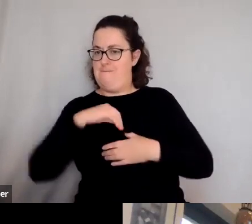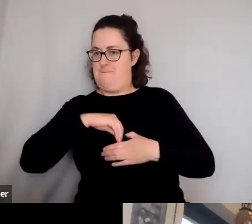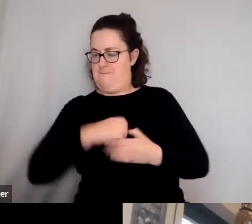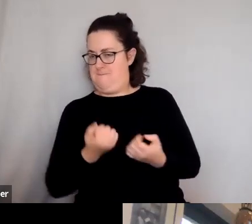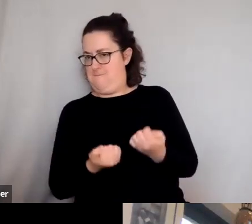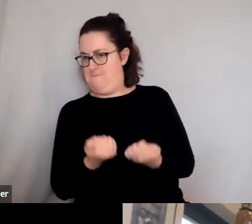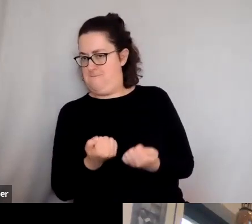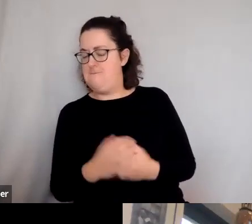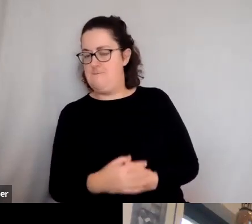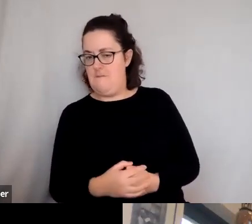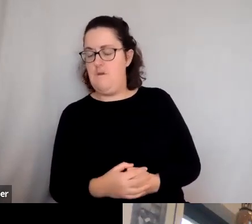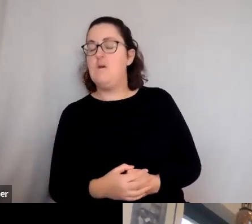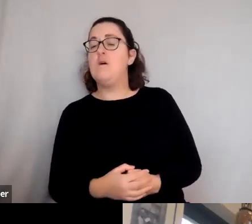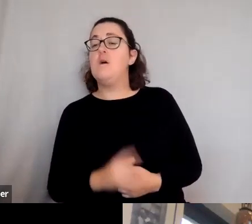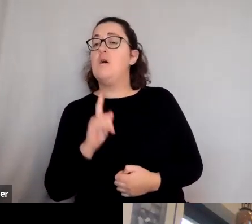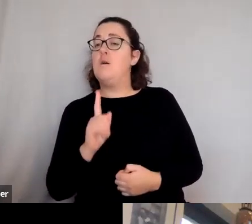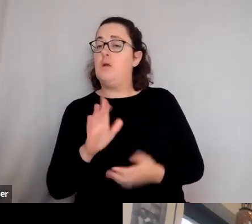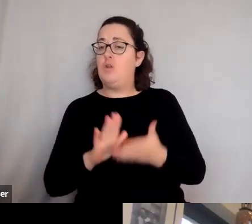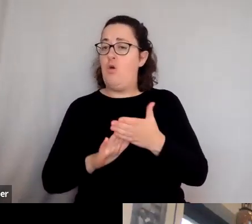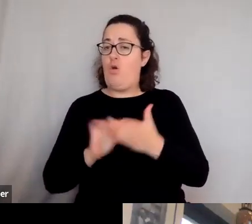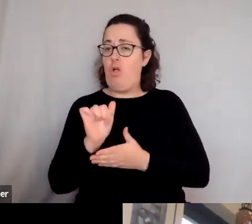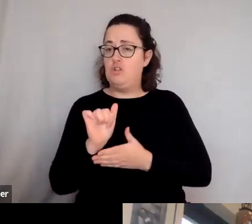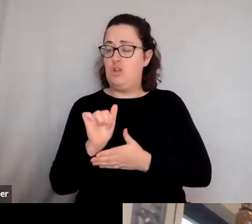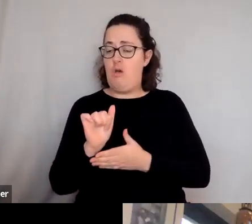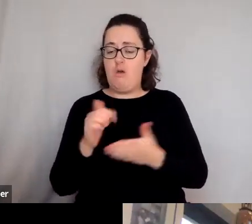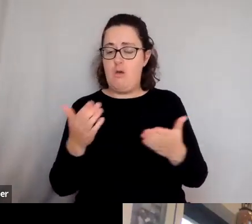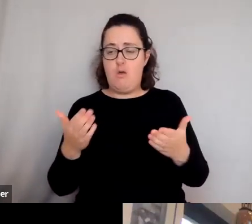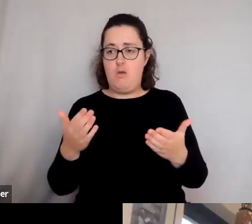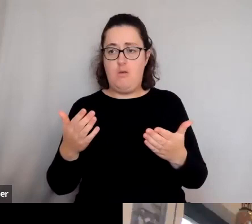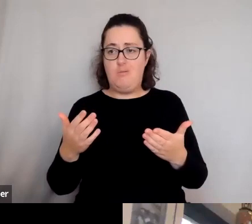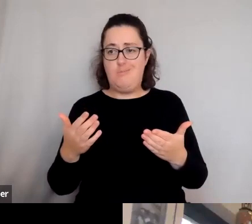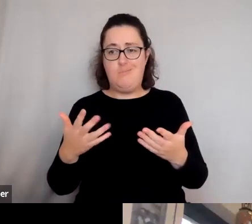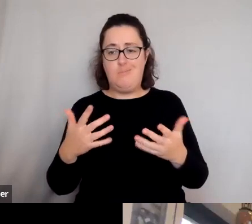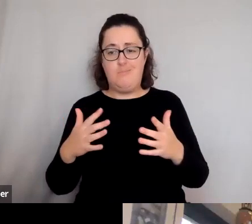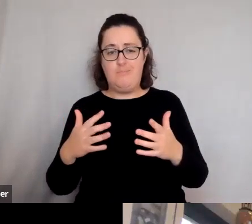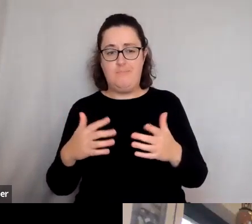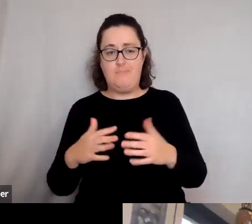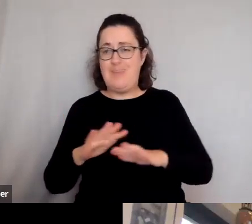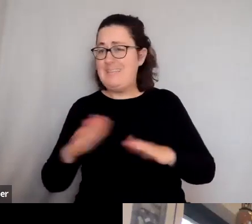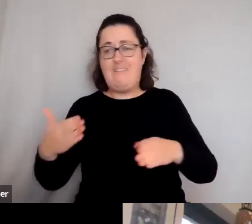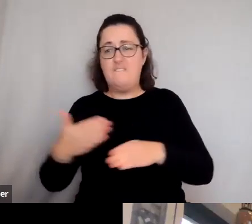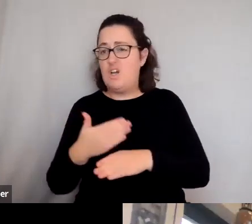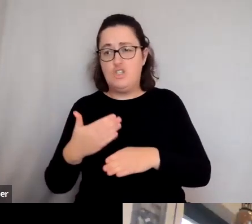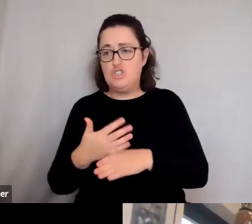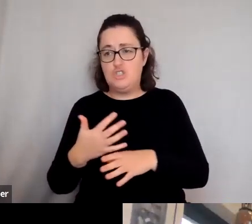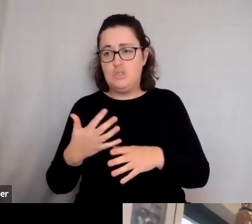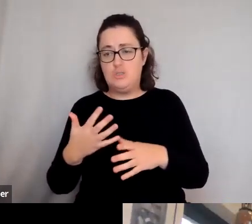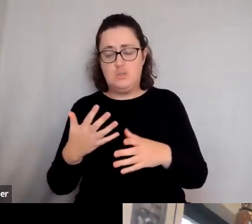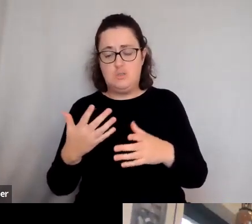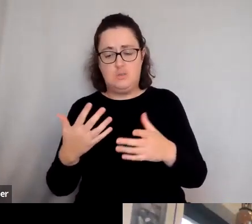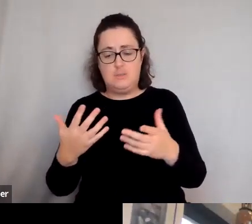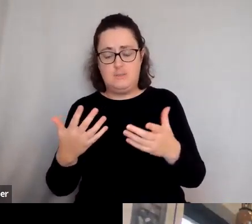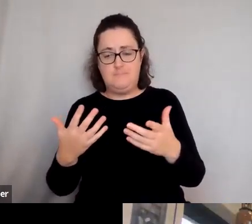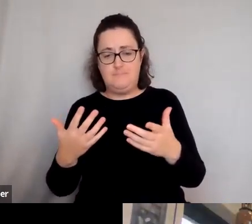But by and large, it was a culture that did not function in, you know, in